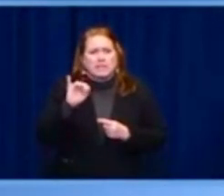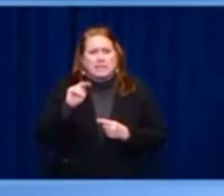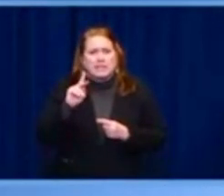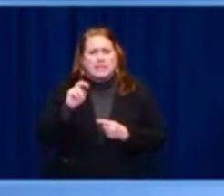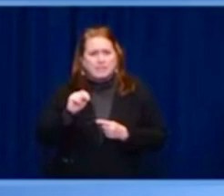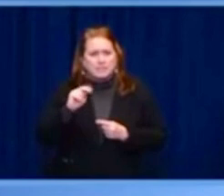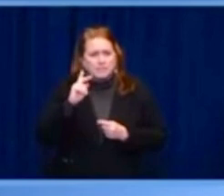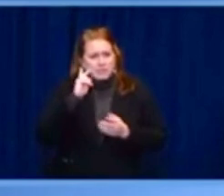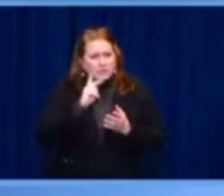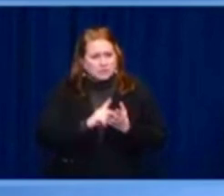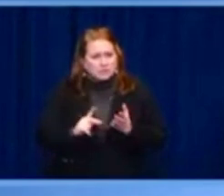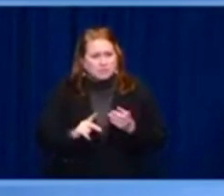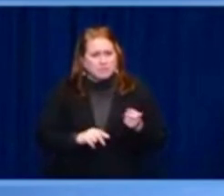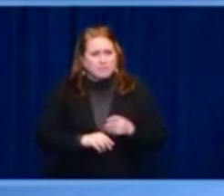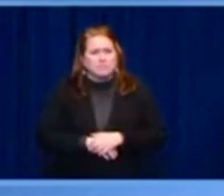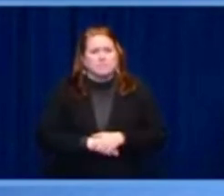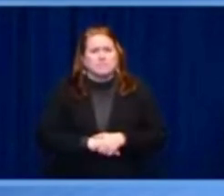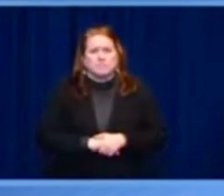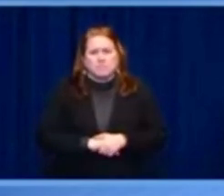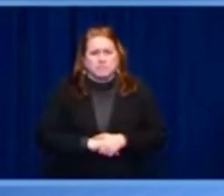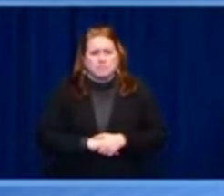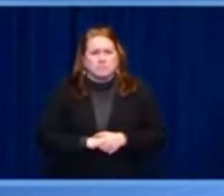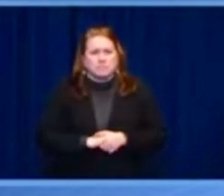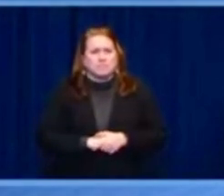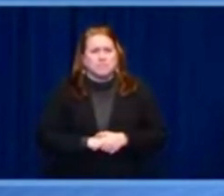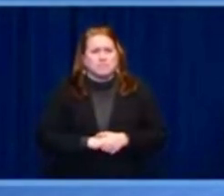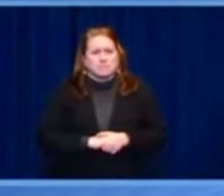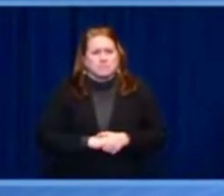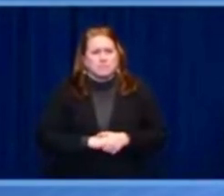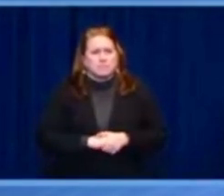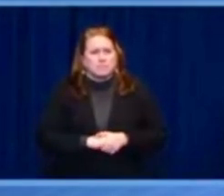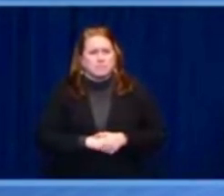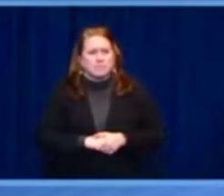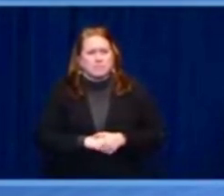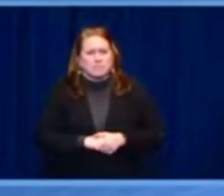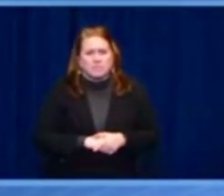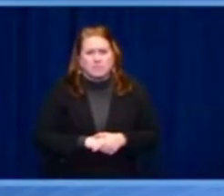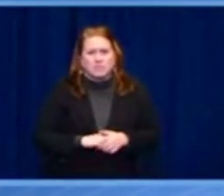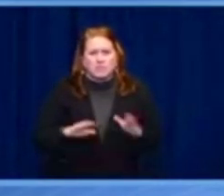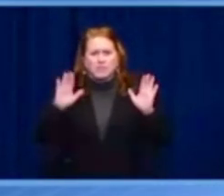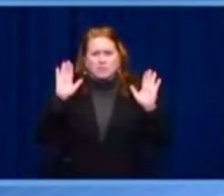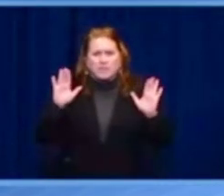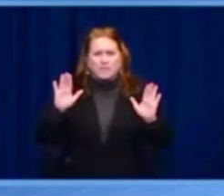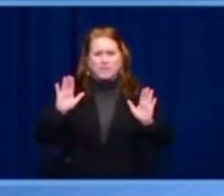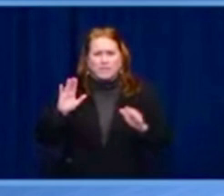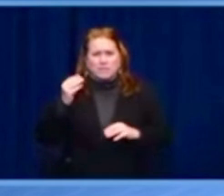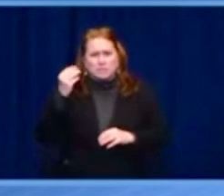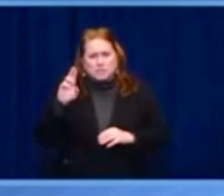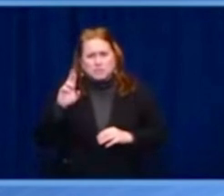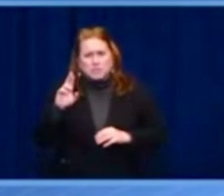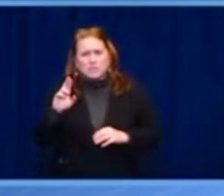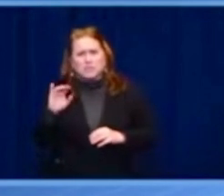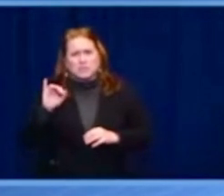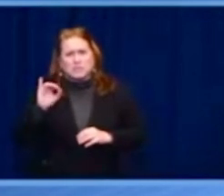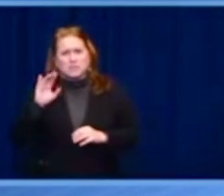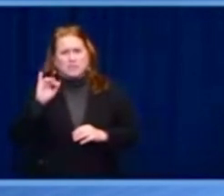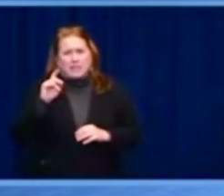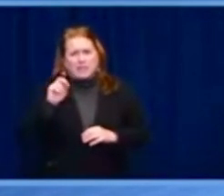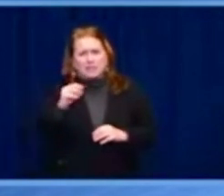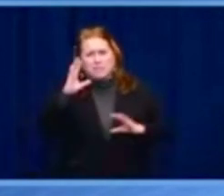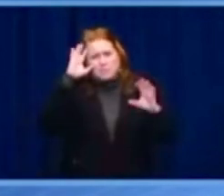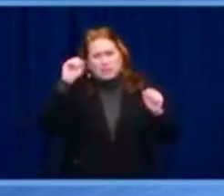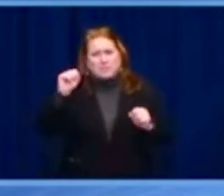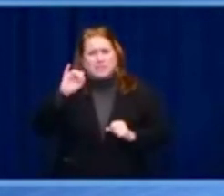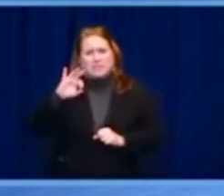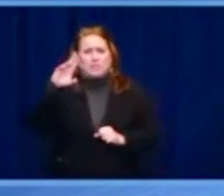that loves freedom to not only condemn it with words, but to stand with Ukraine and with